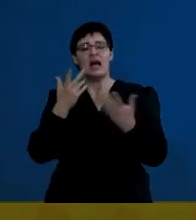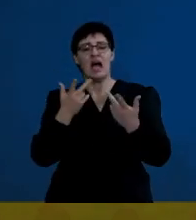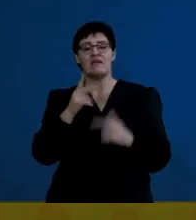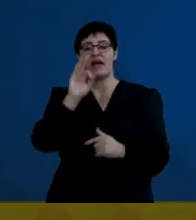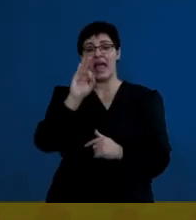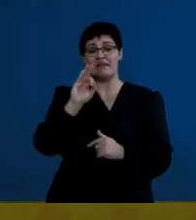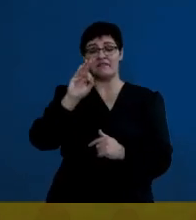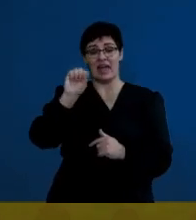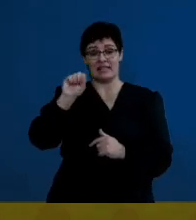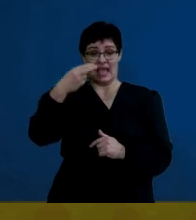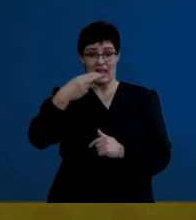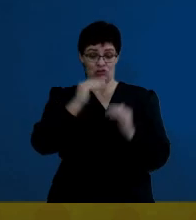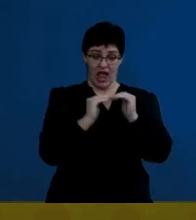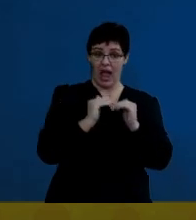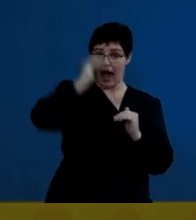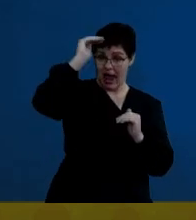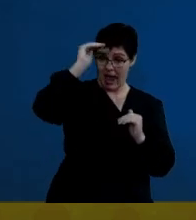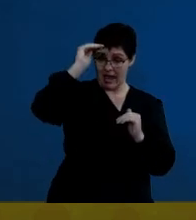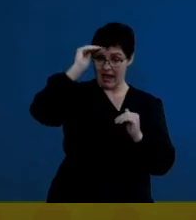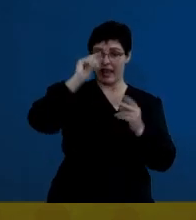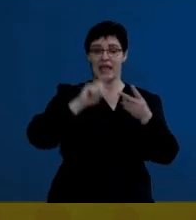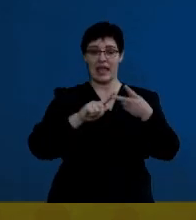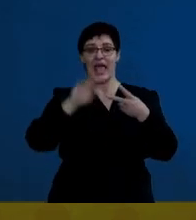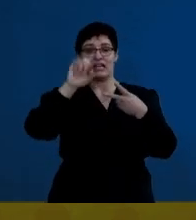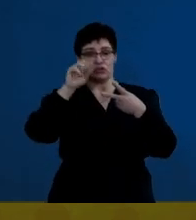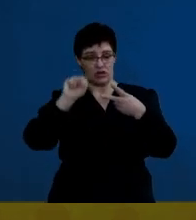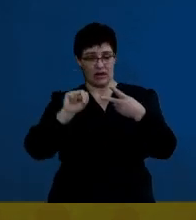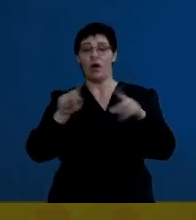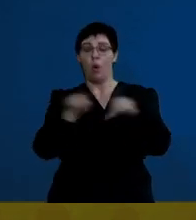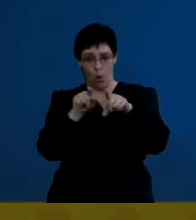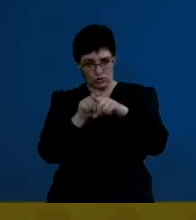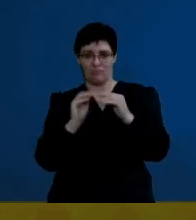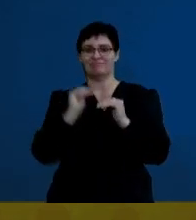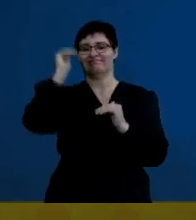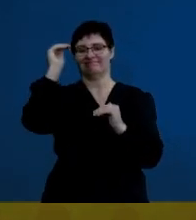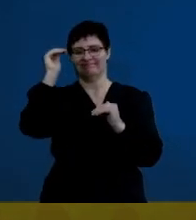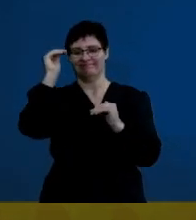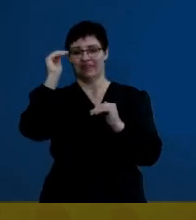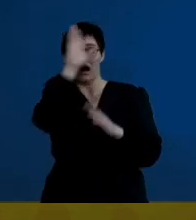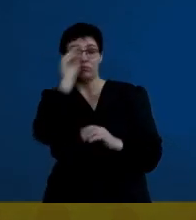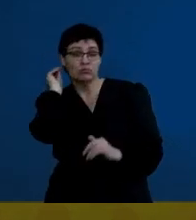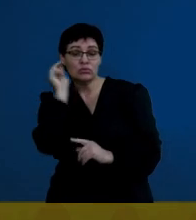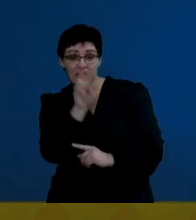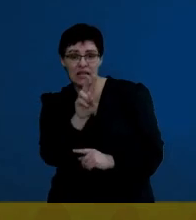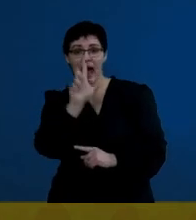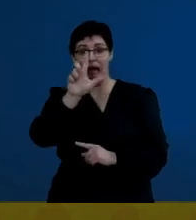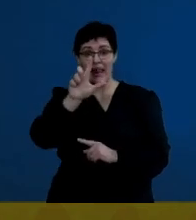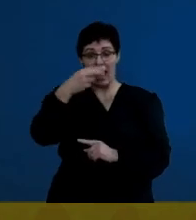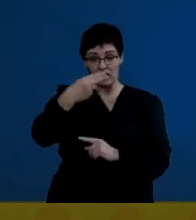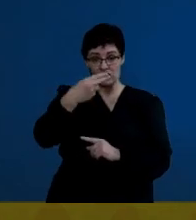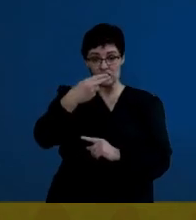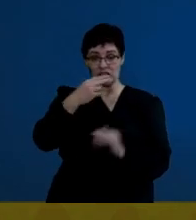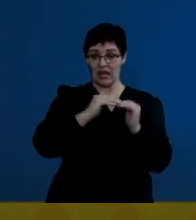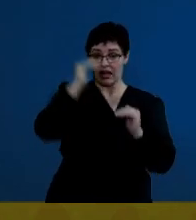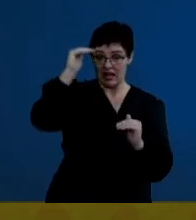levels have increased, the levels of estrogen also increase. But you would have noticed that when LH increases, FSH